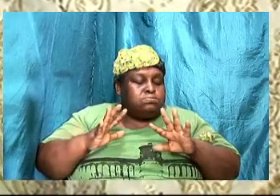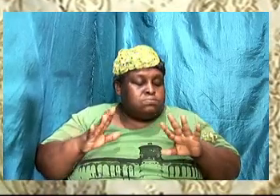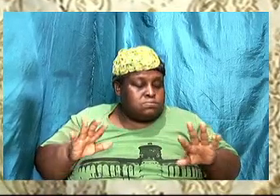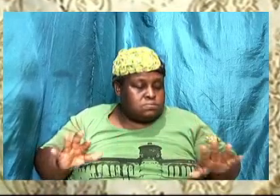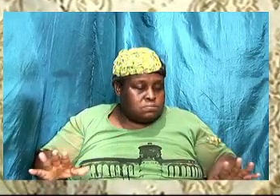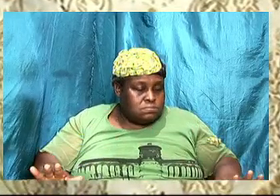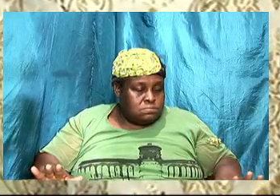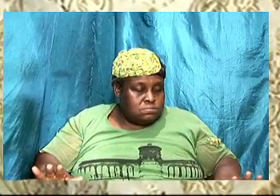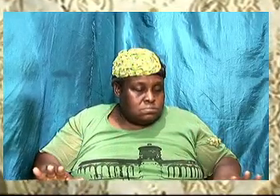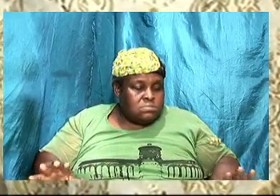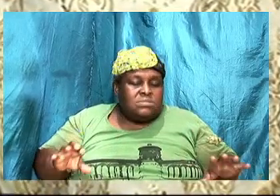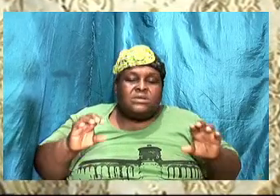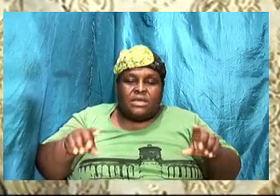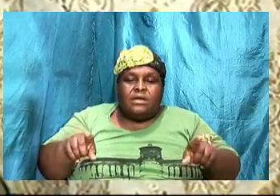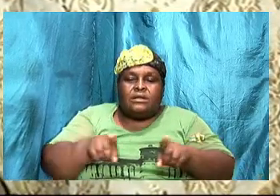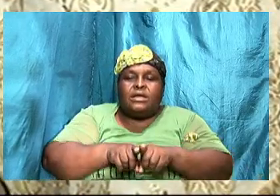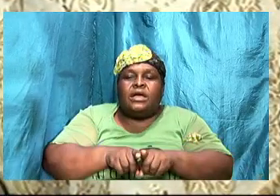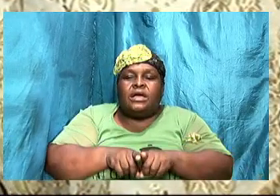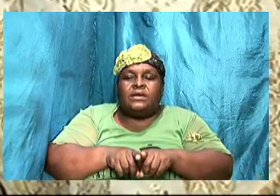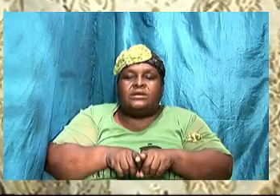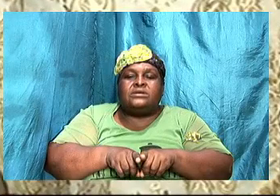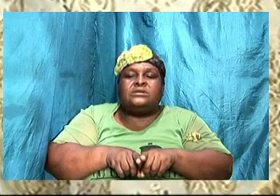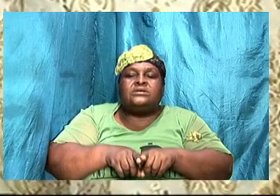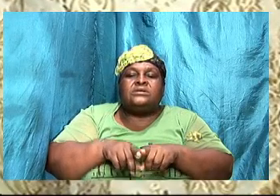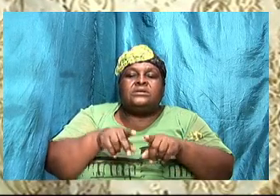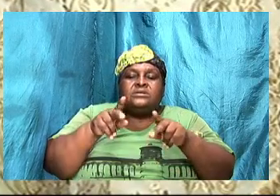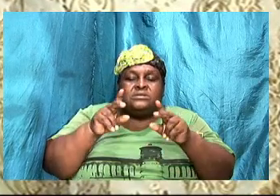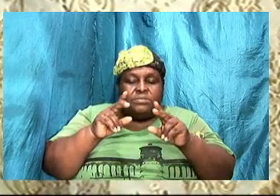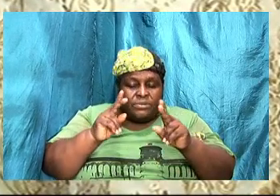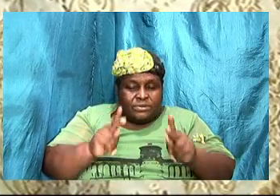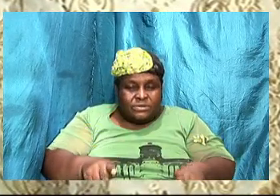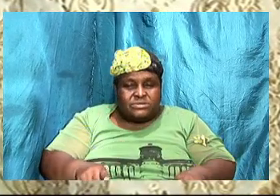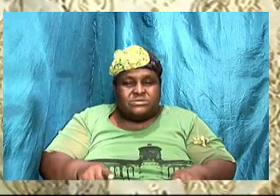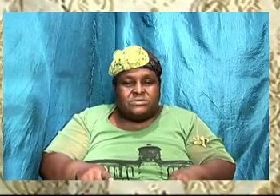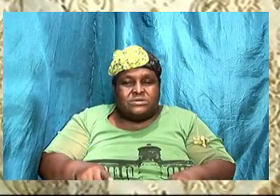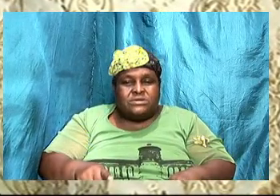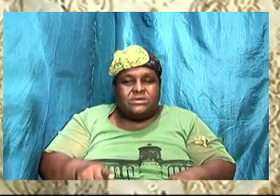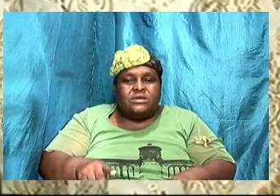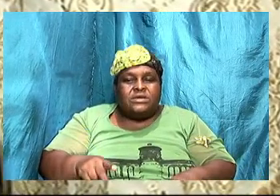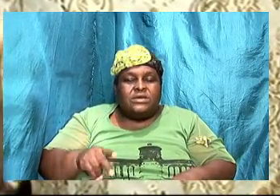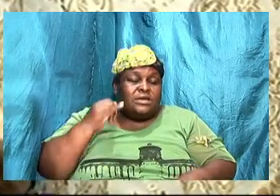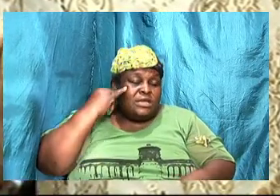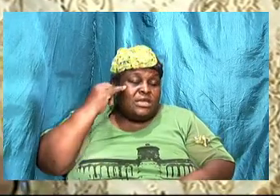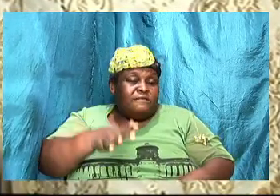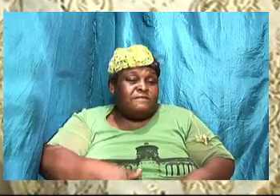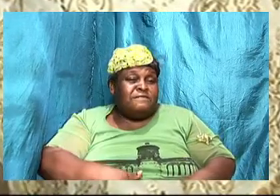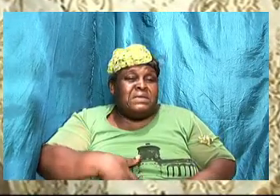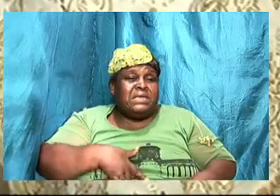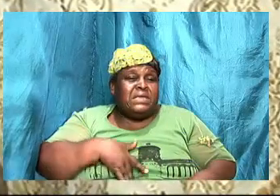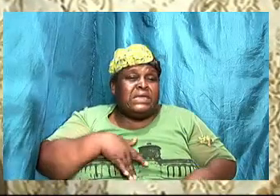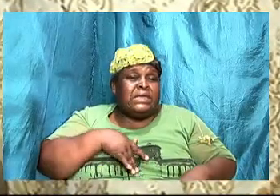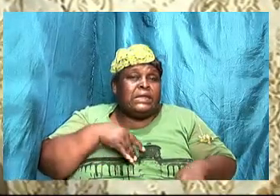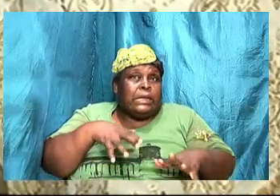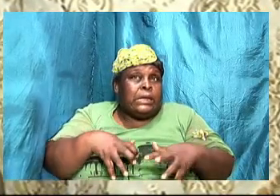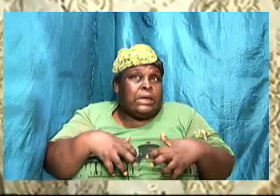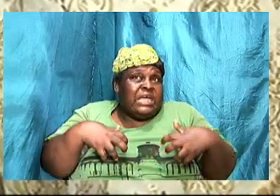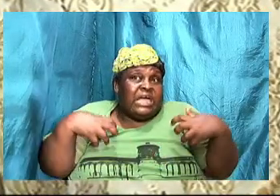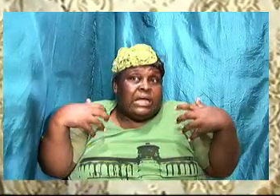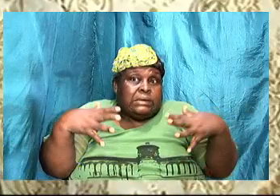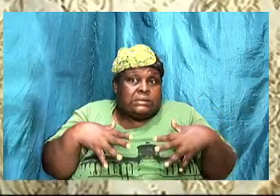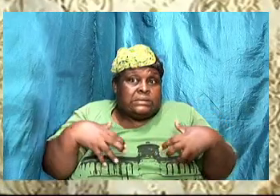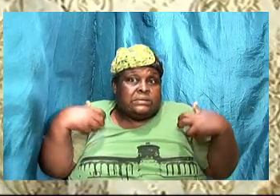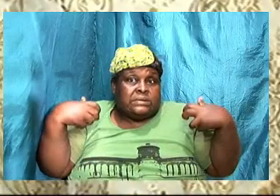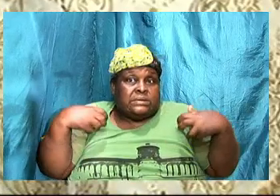individuals. So if you are feeling furious in the middle of a conversation, take a breather until